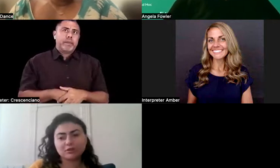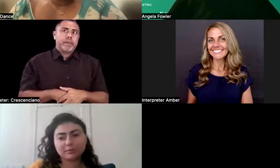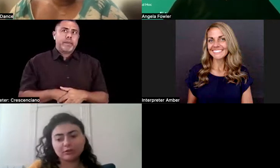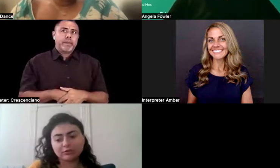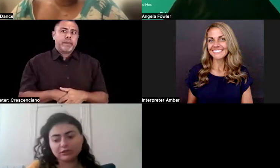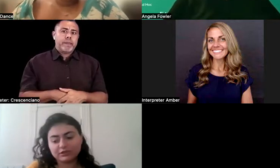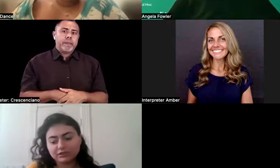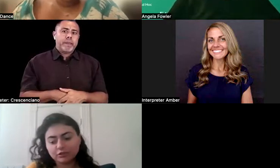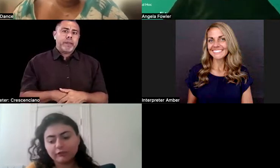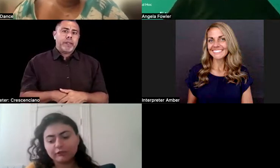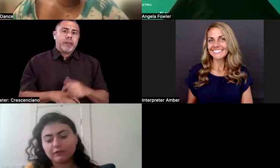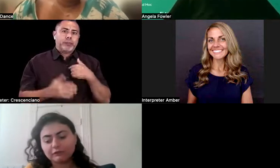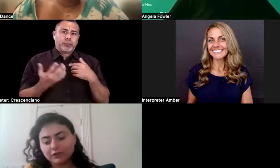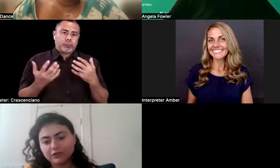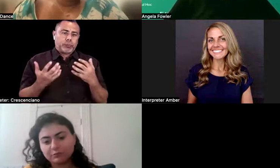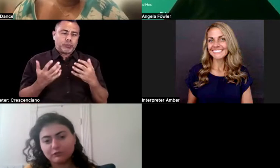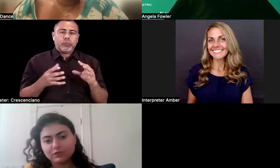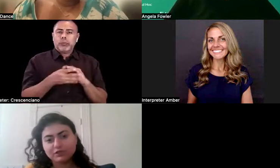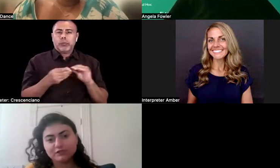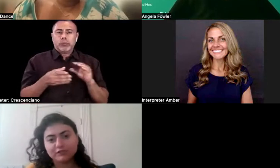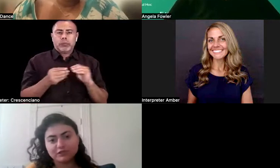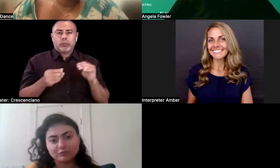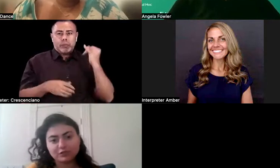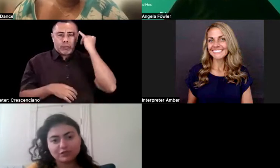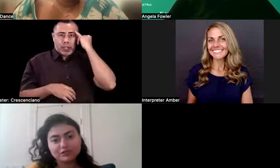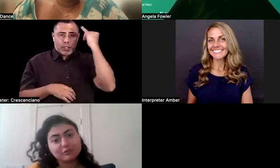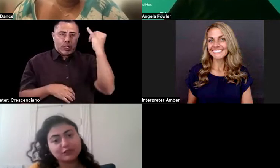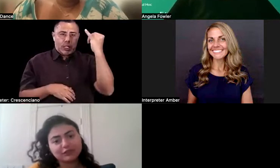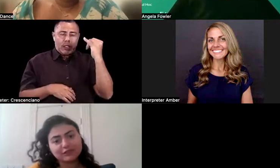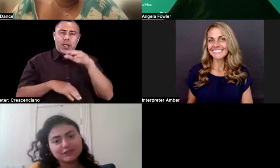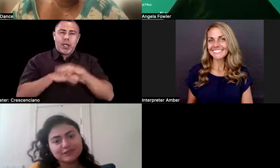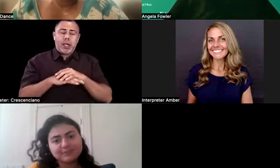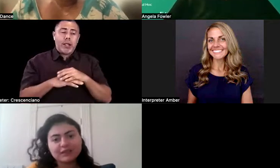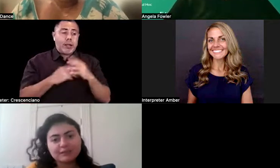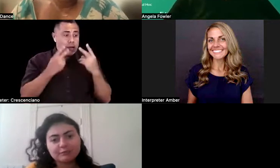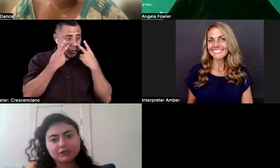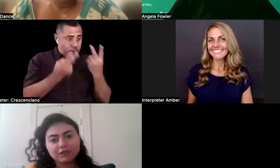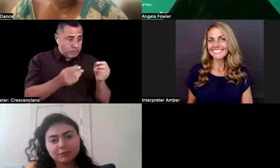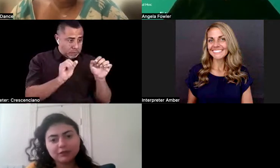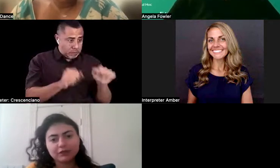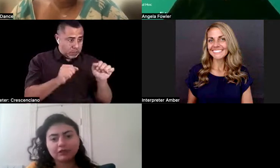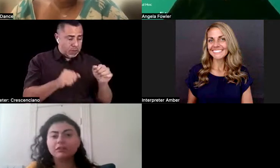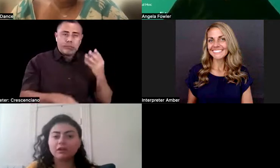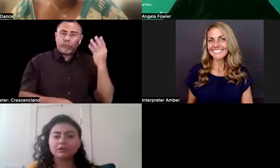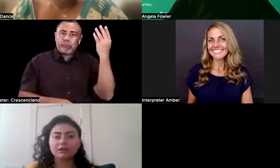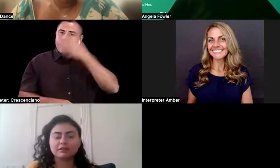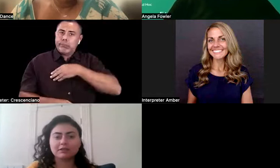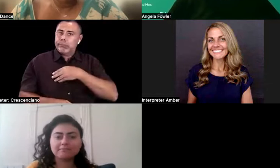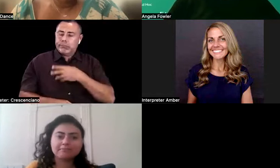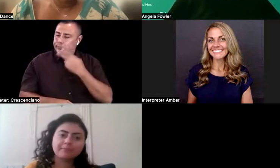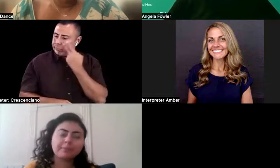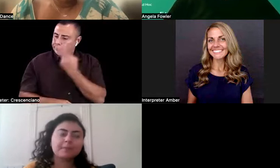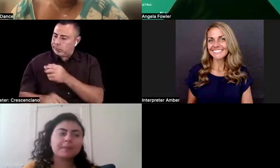and I want to talk about this idea of invisible versus visible disabilities, because I've been thinking about that a lot